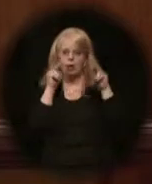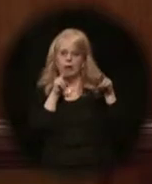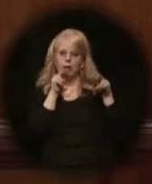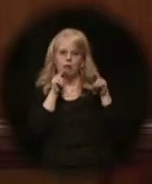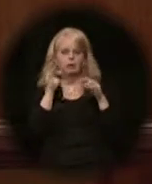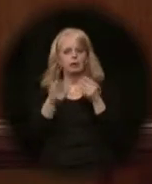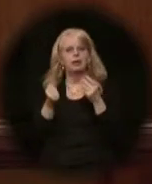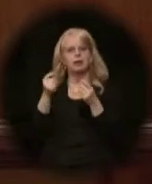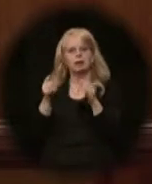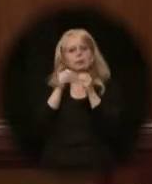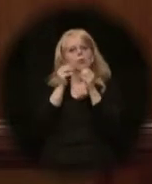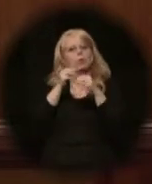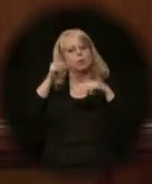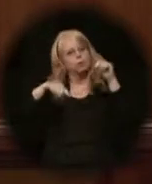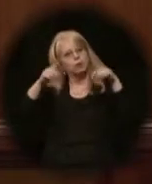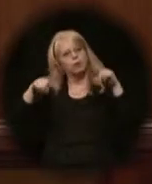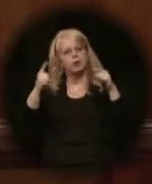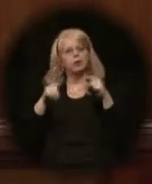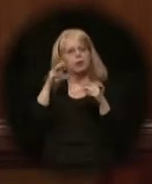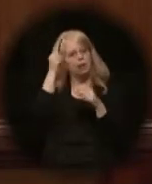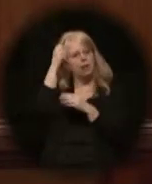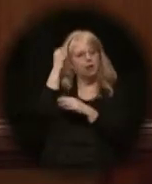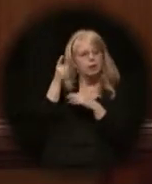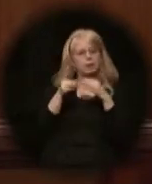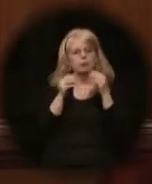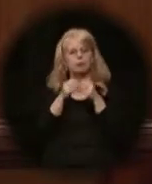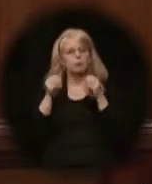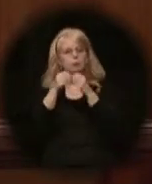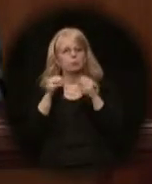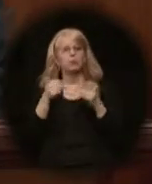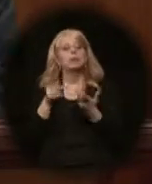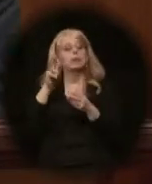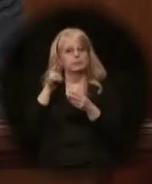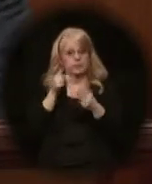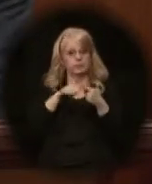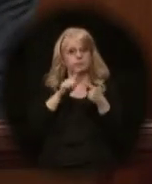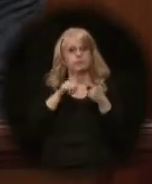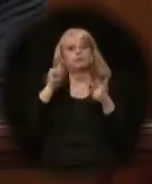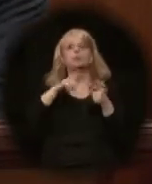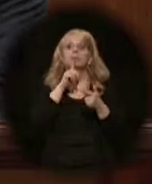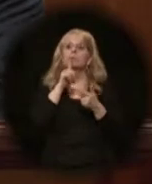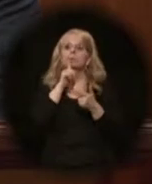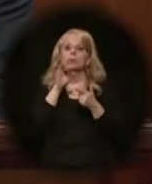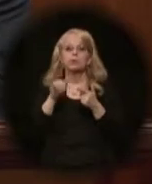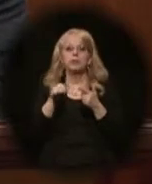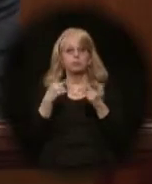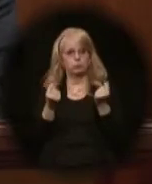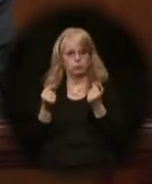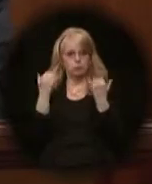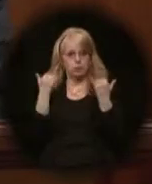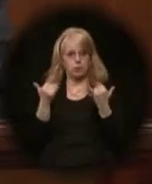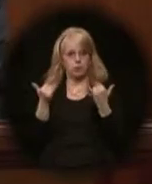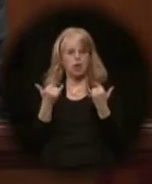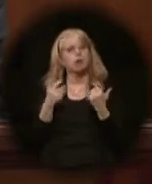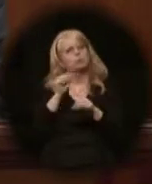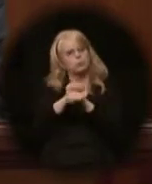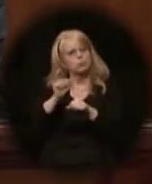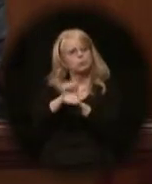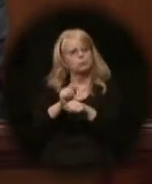to a more diverse array of insights. Second, we must make sure that what we're doing now is working.